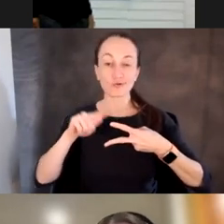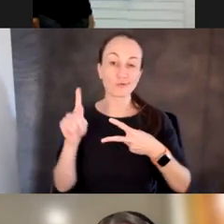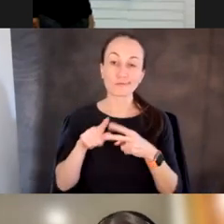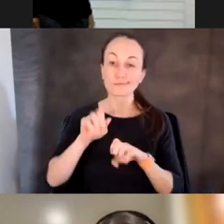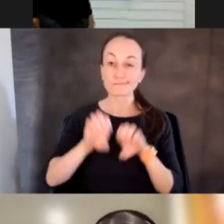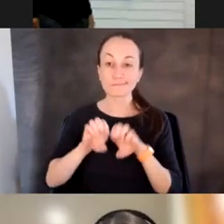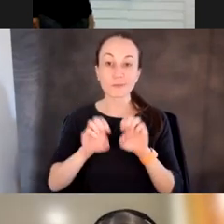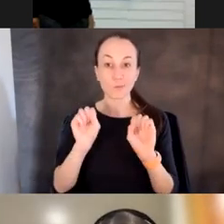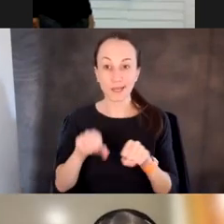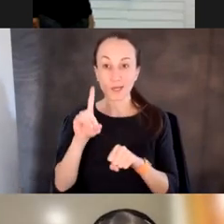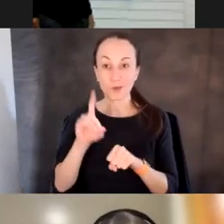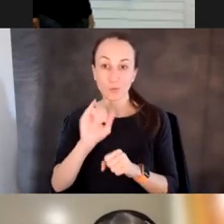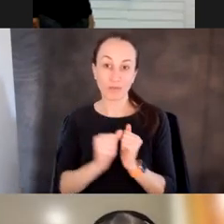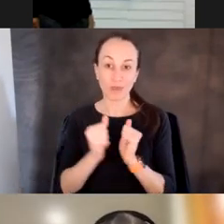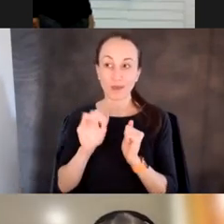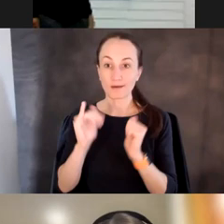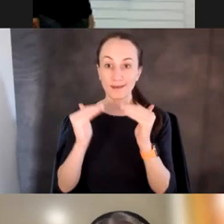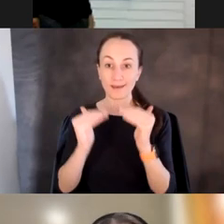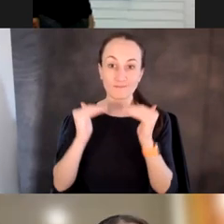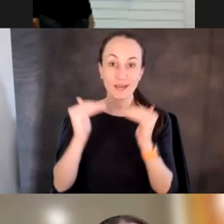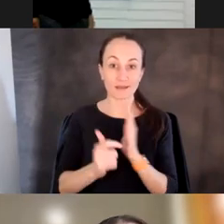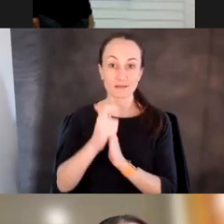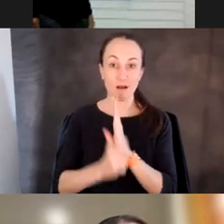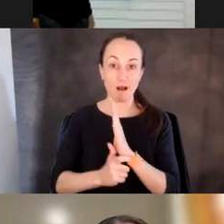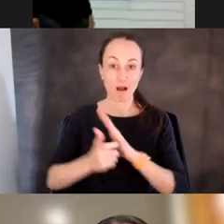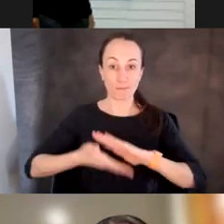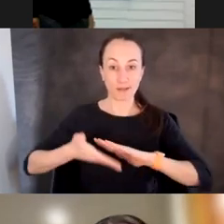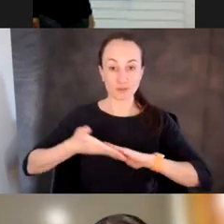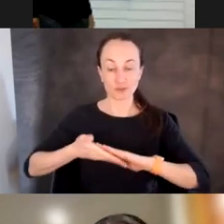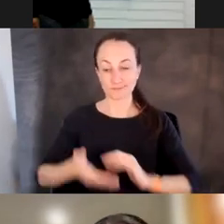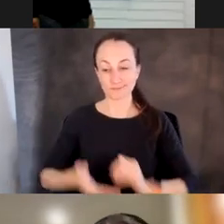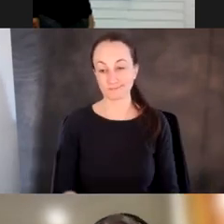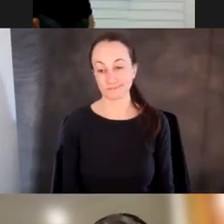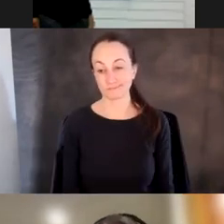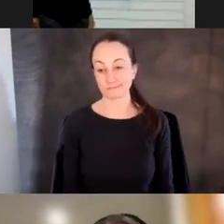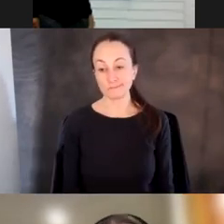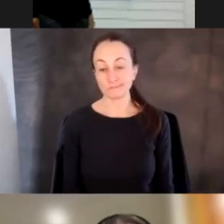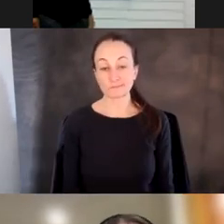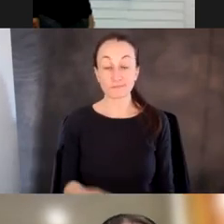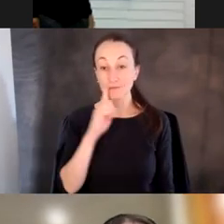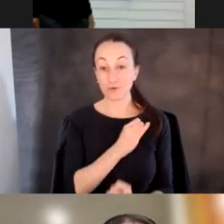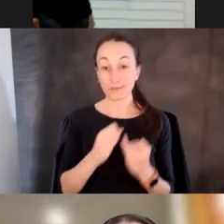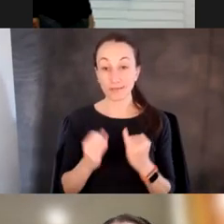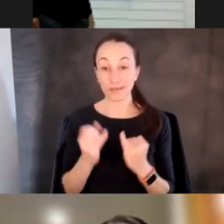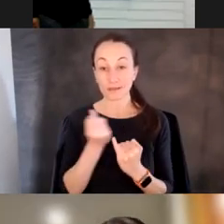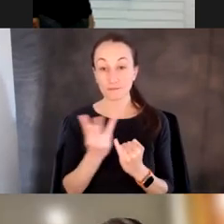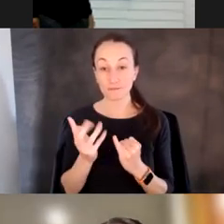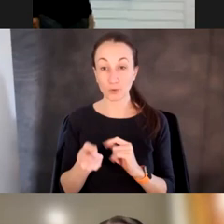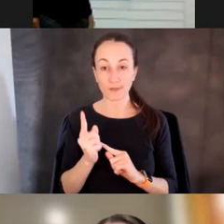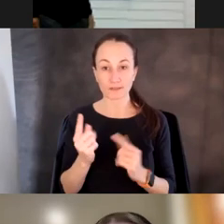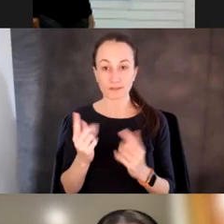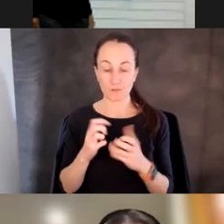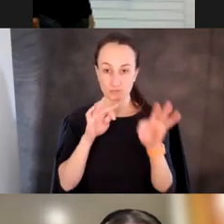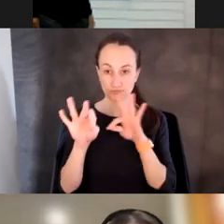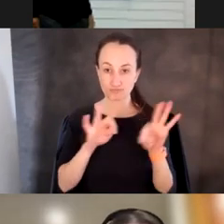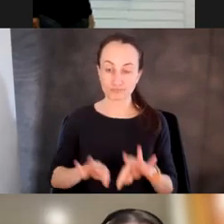this advanced automation. Um, okay. So for the last few minutes, I wanted to talk about how I see